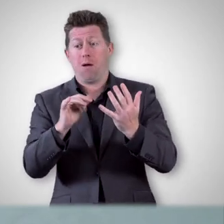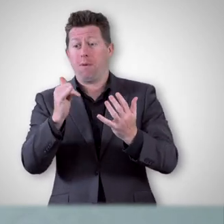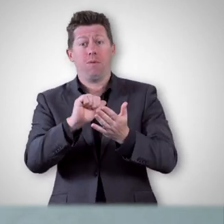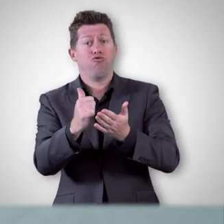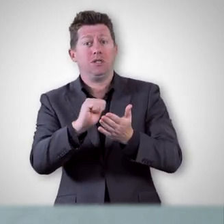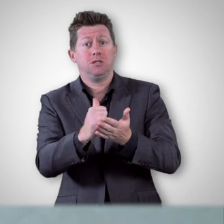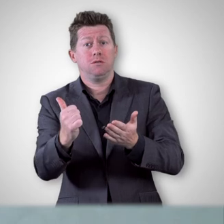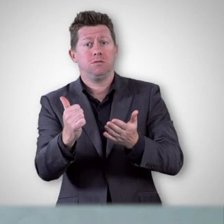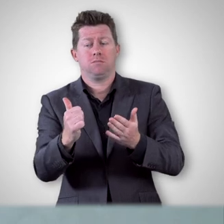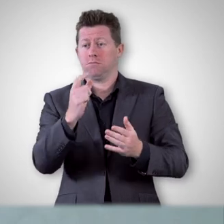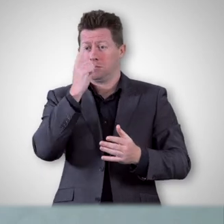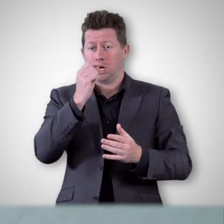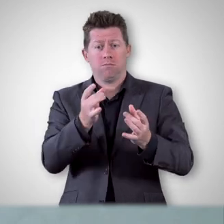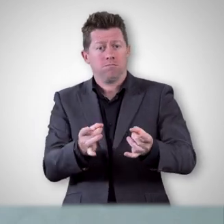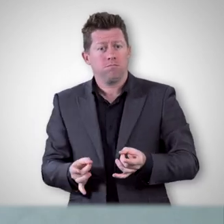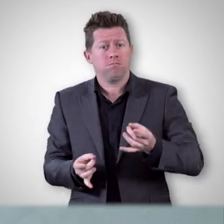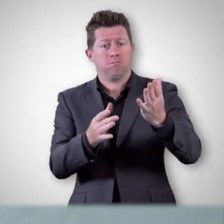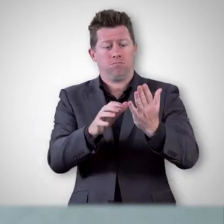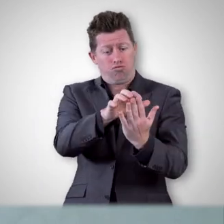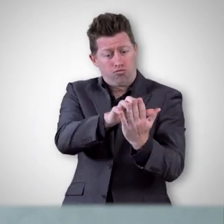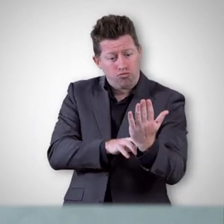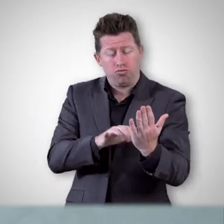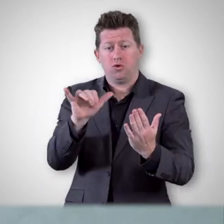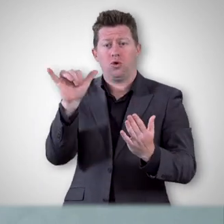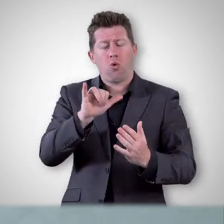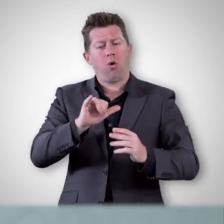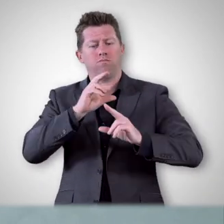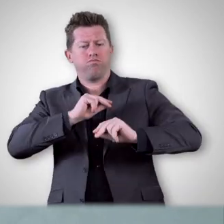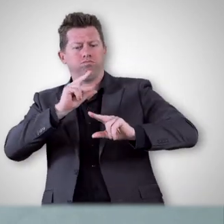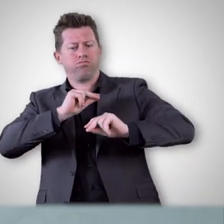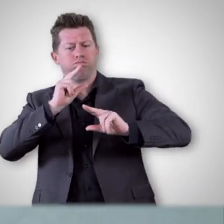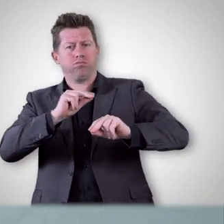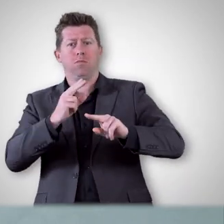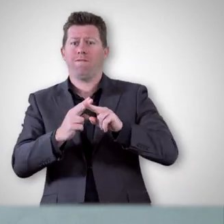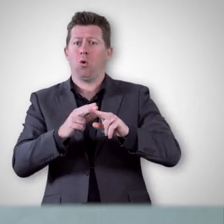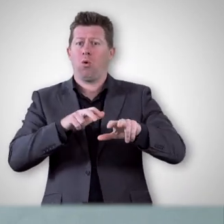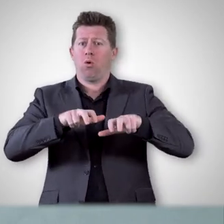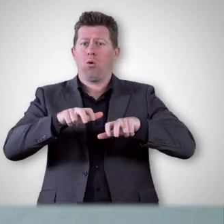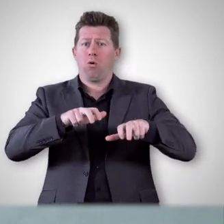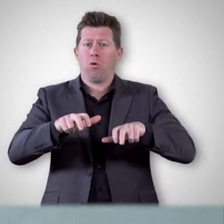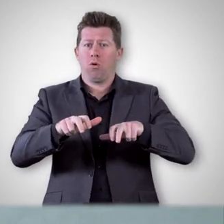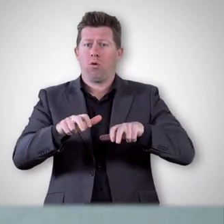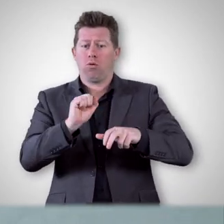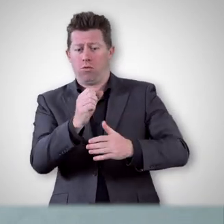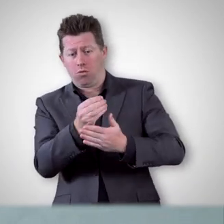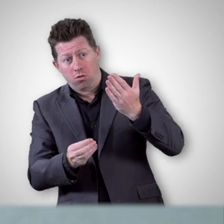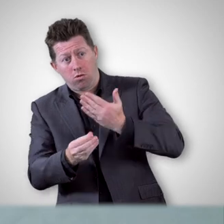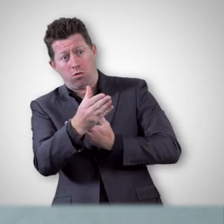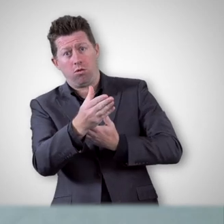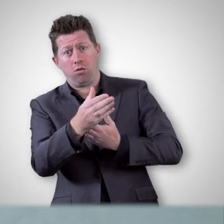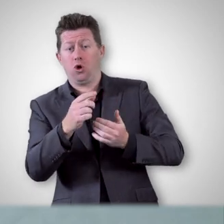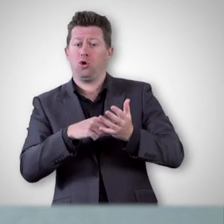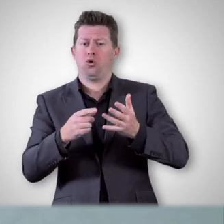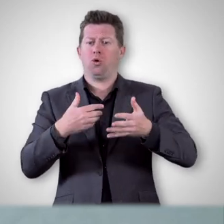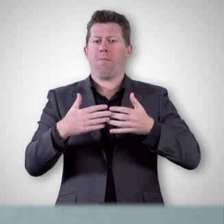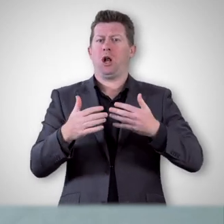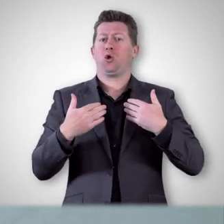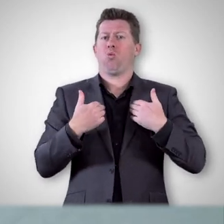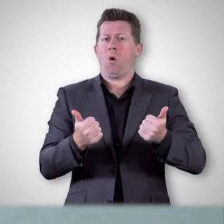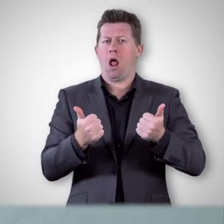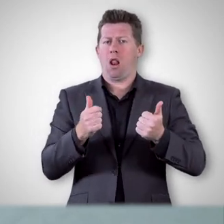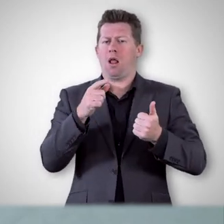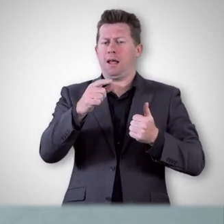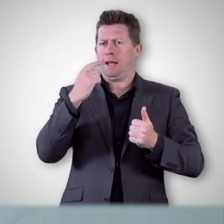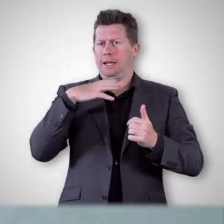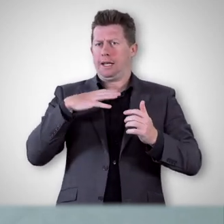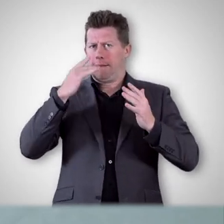lecture. Allow students to submit written or audio-recorded responses to an activity. To keep your effort manageable, apply